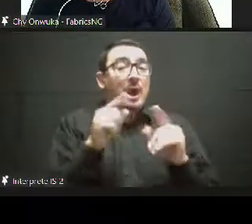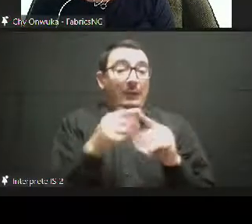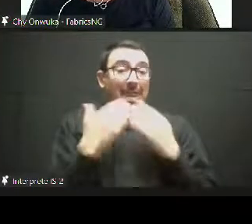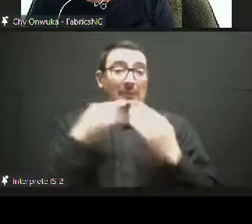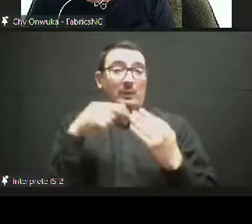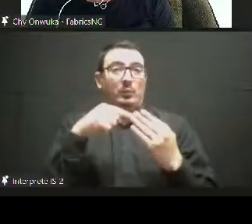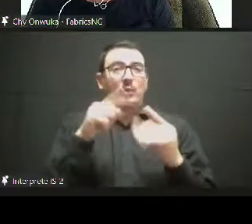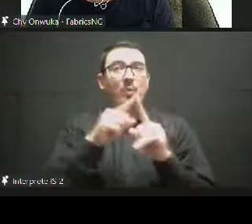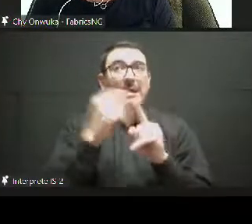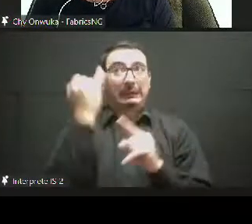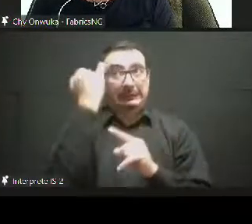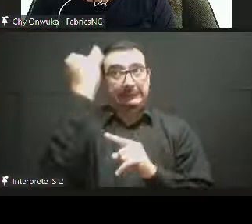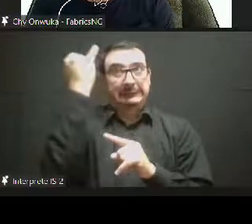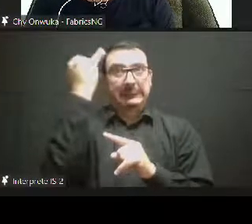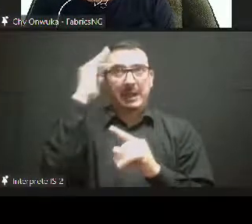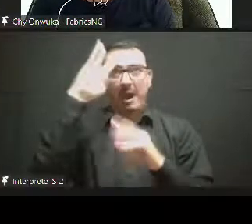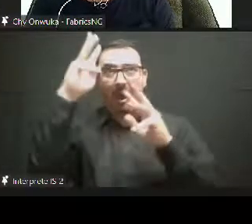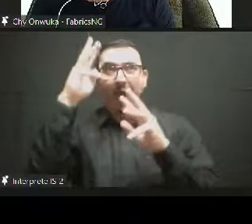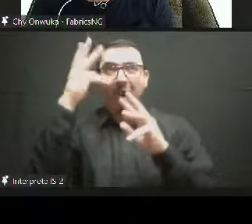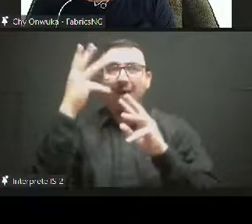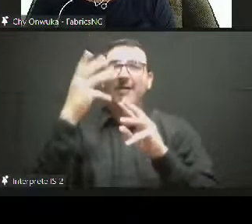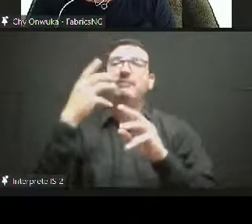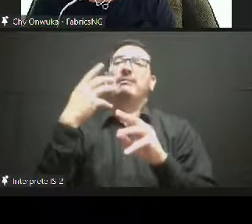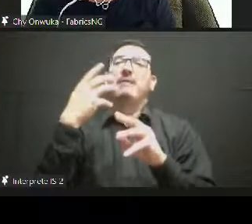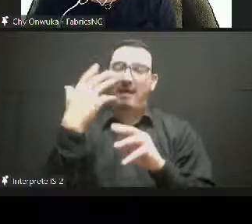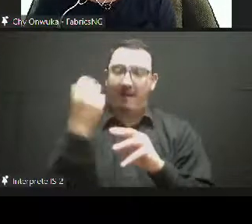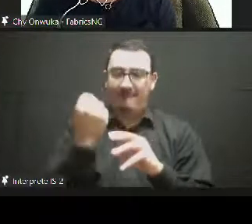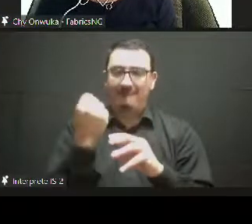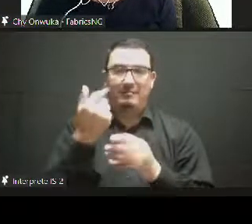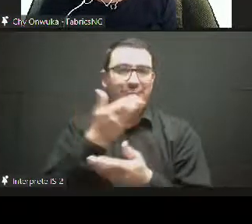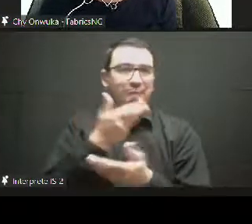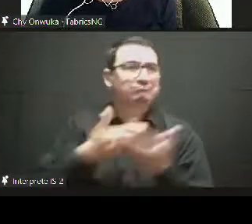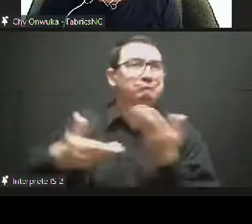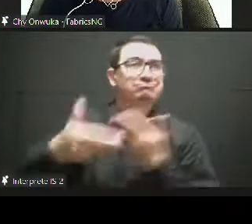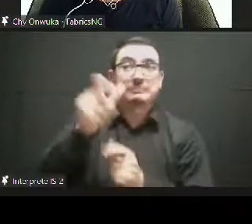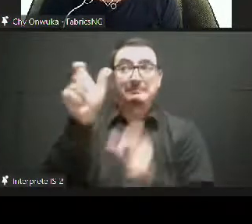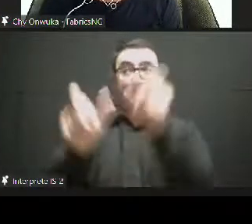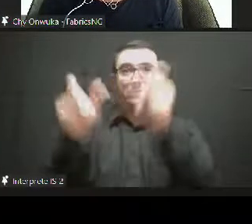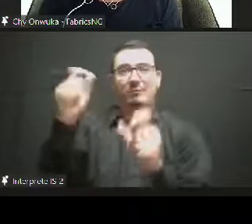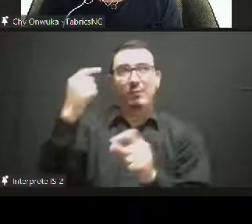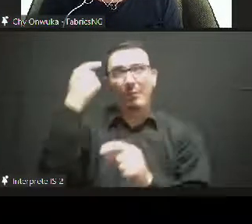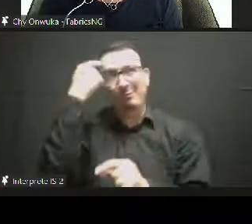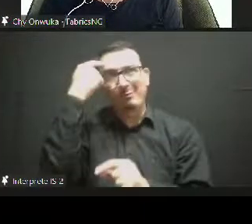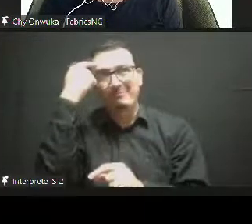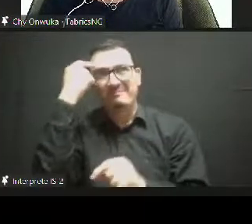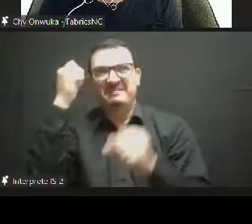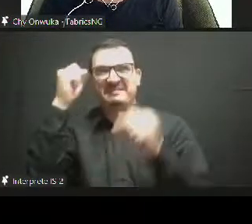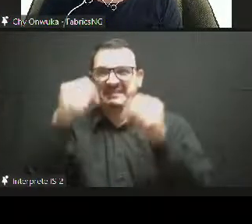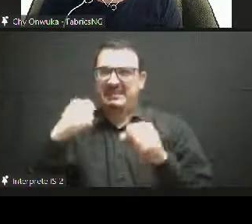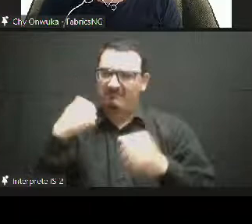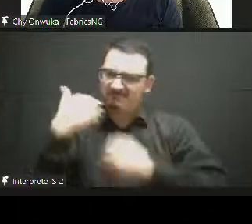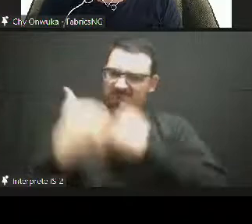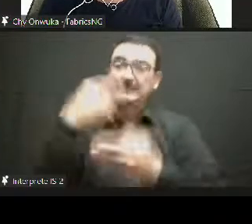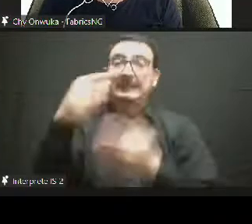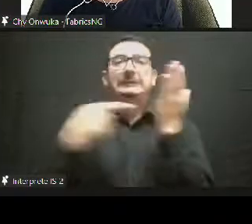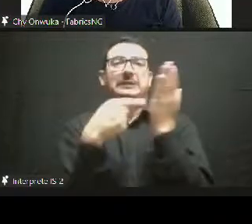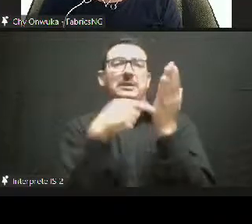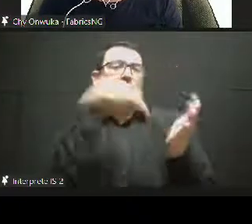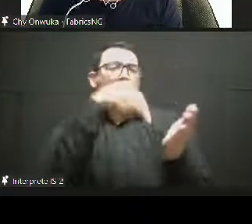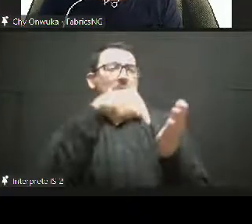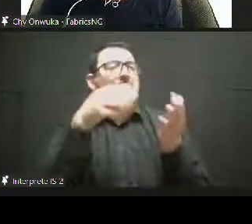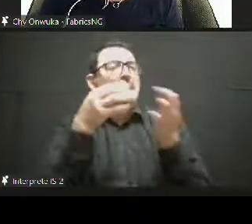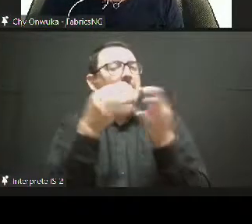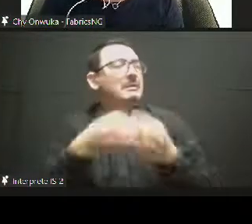uh, technologies which were available. So having this, uh, we see that they could connect